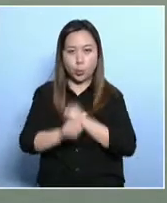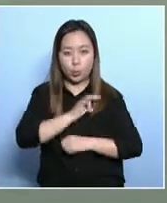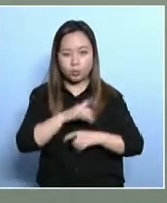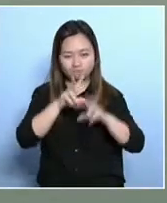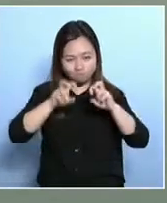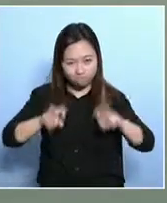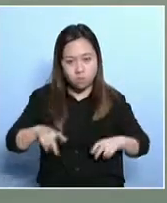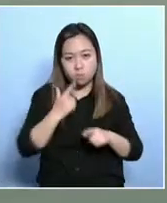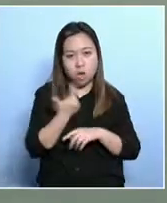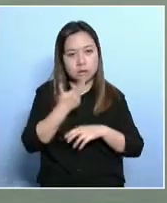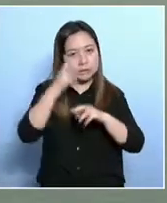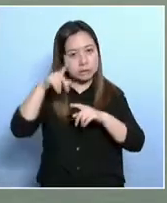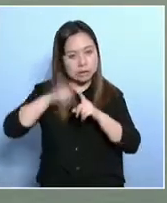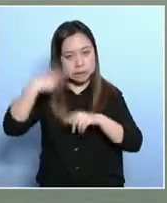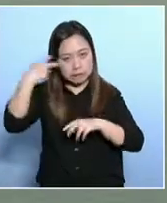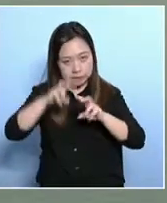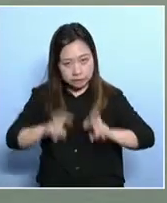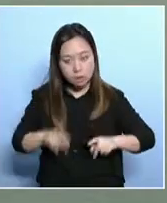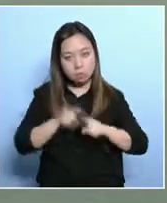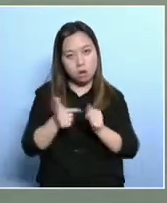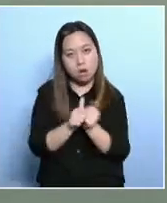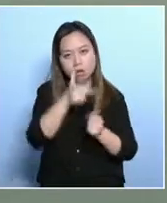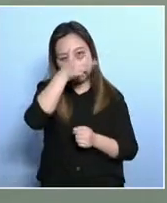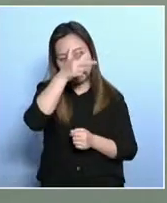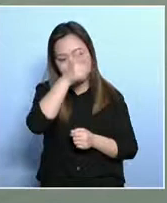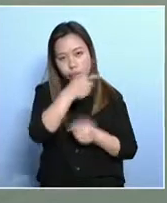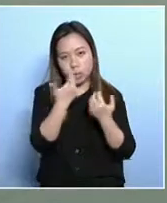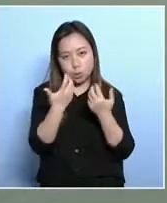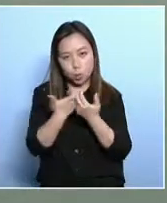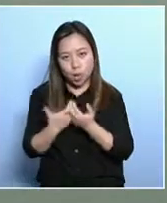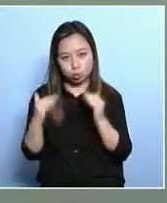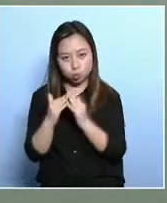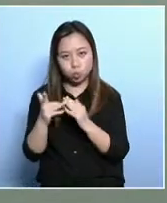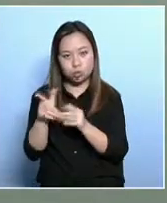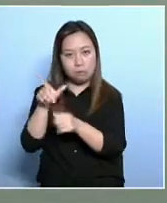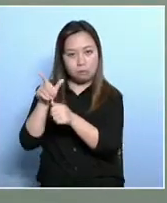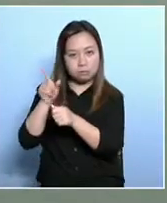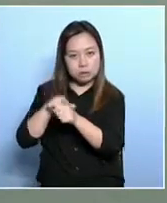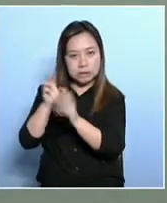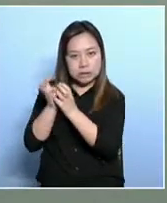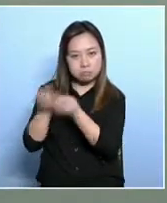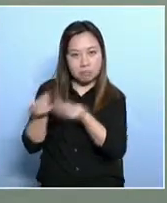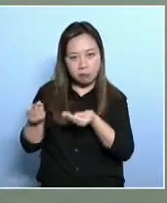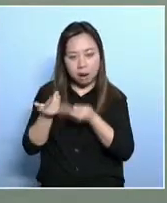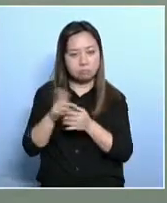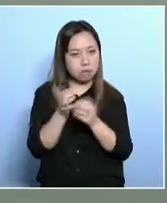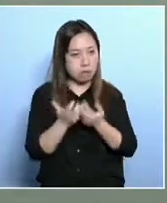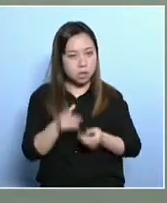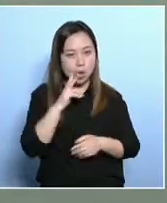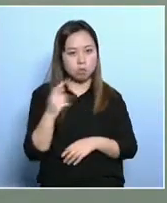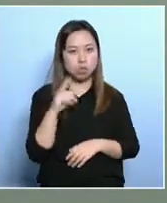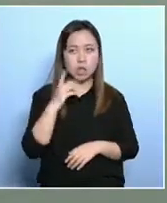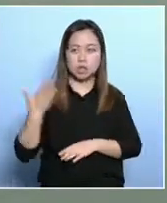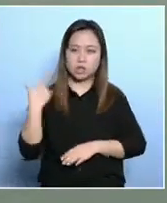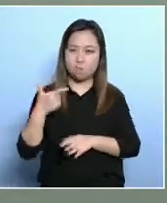very often academic studies are